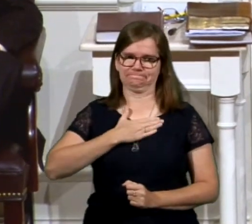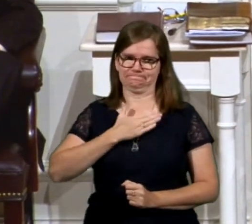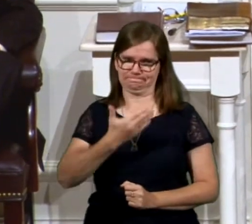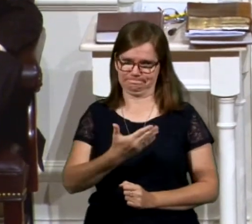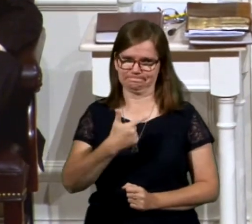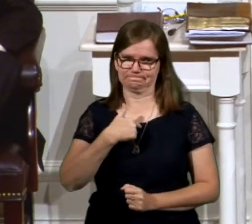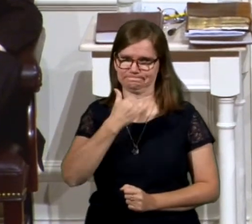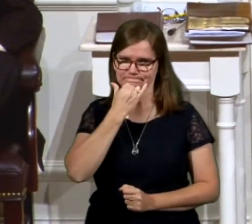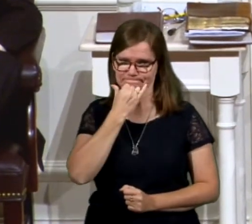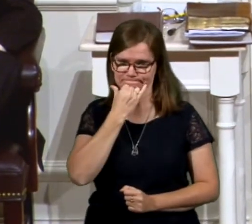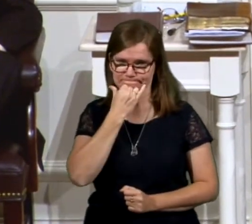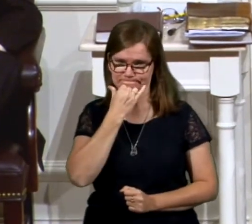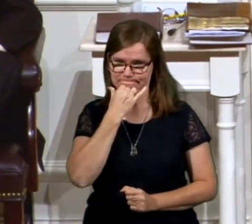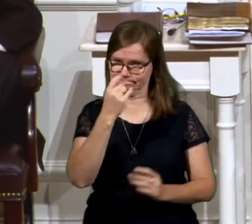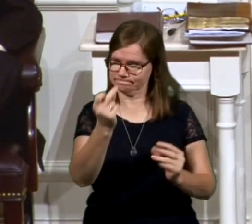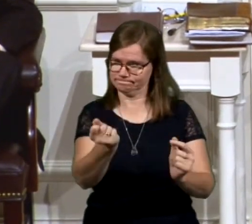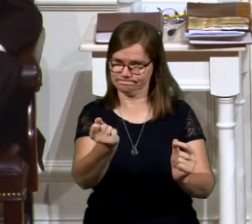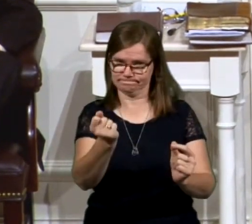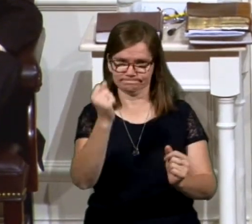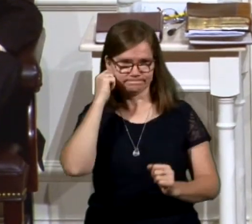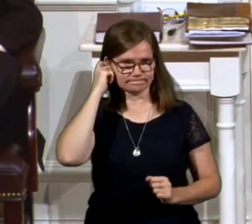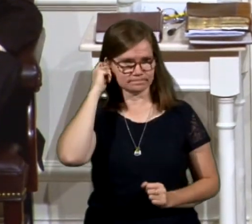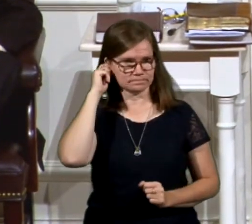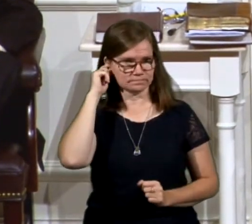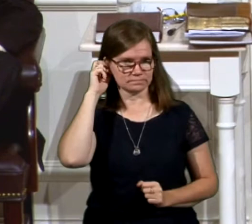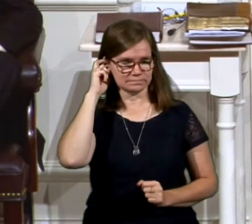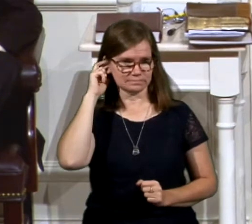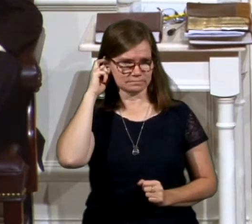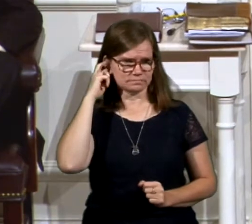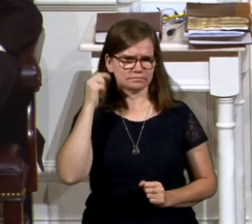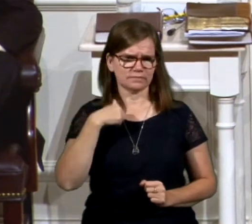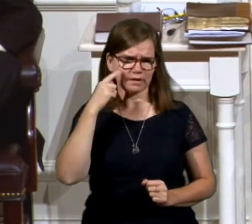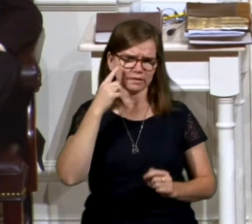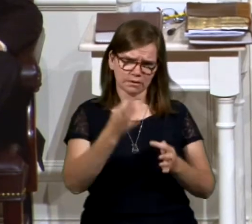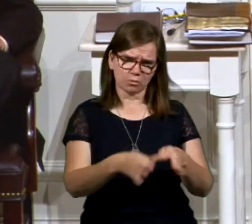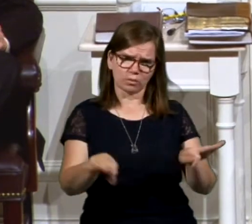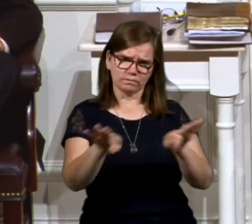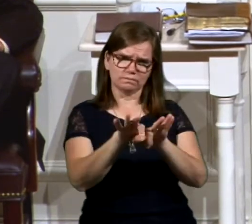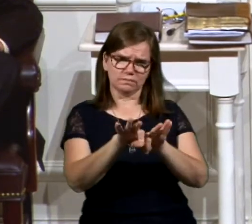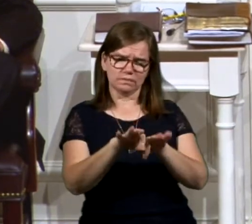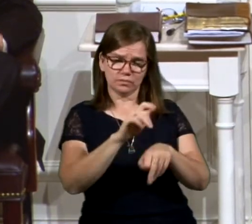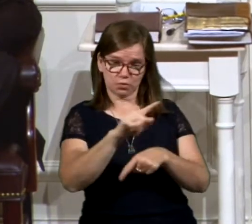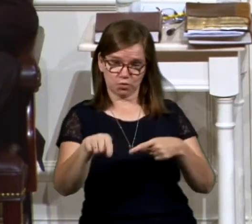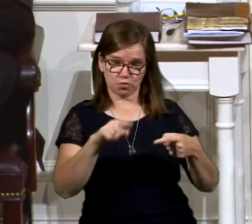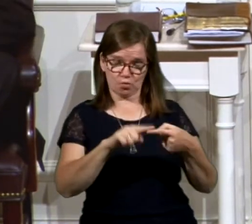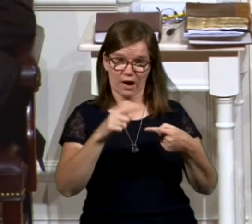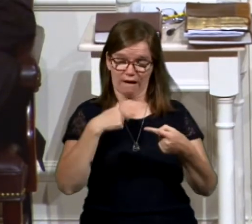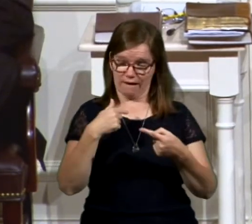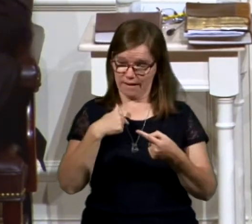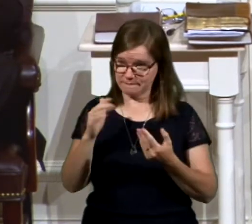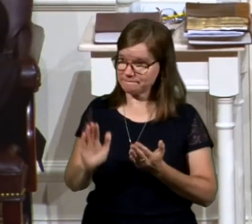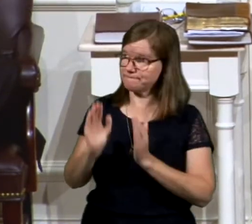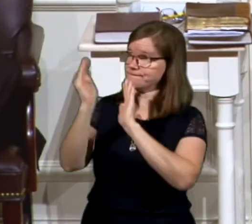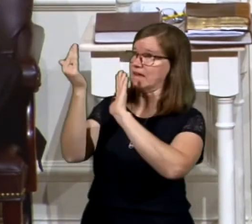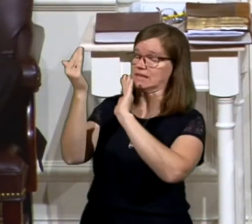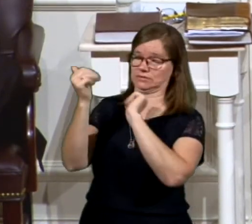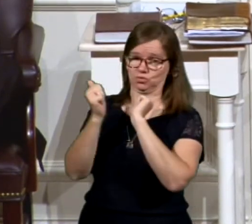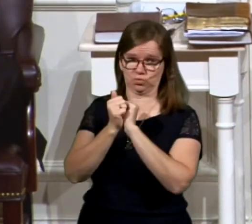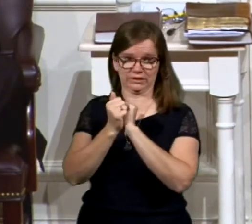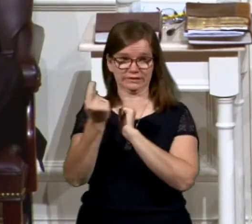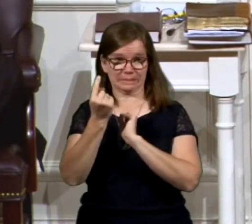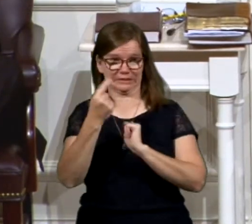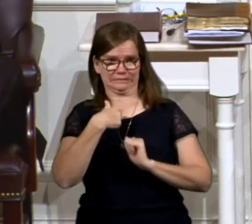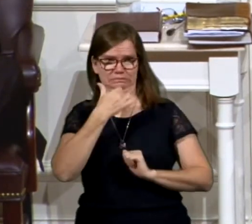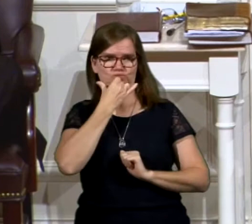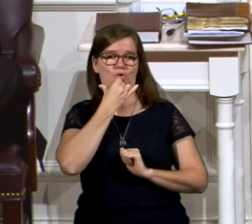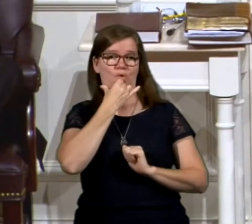that are wrong. Quick. I think it's very important that whenever I'm faced with a confrontation or something